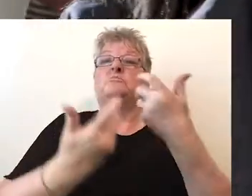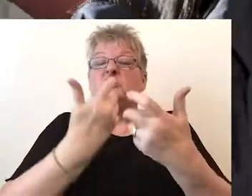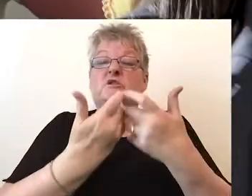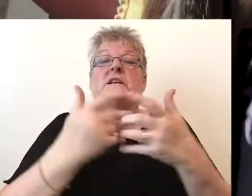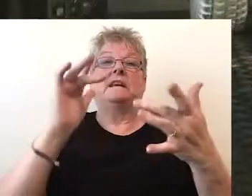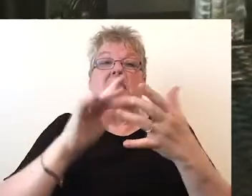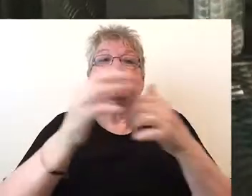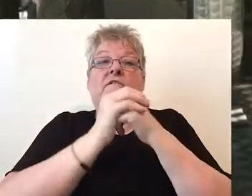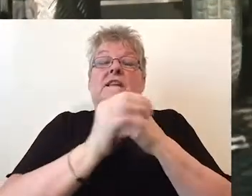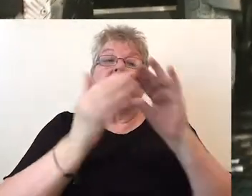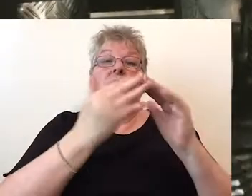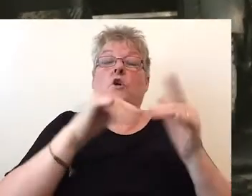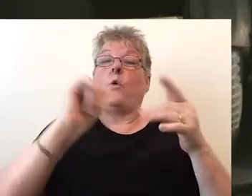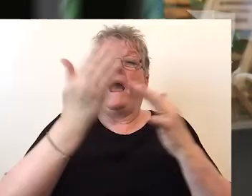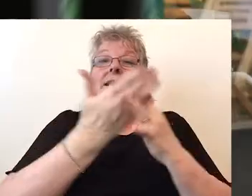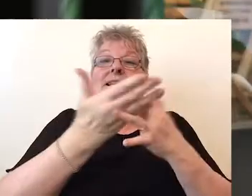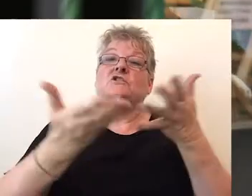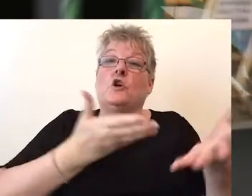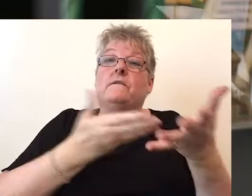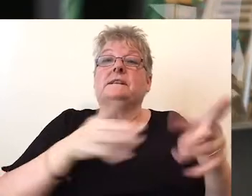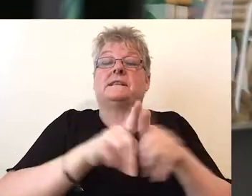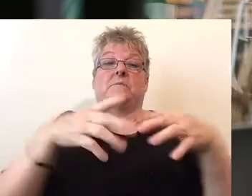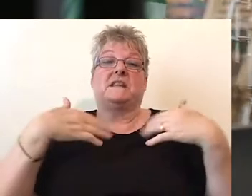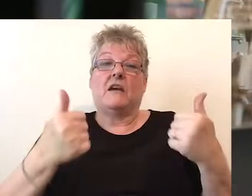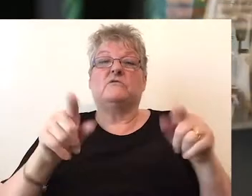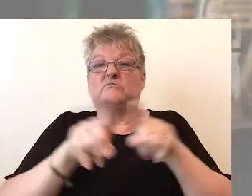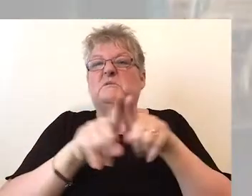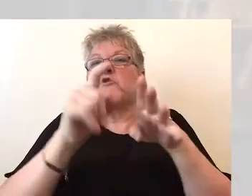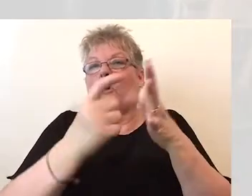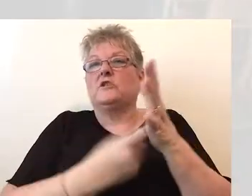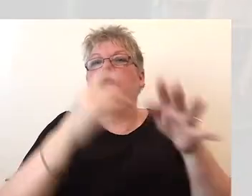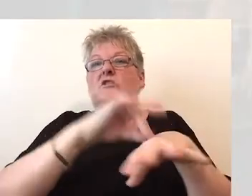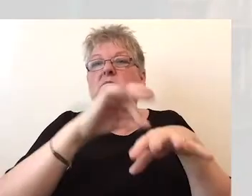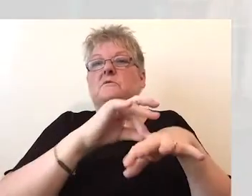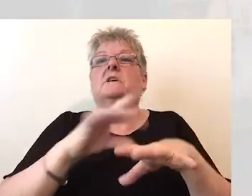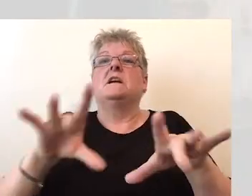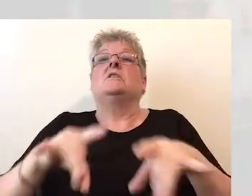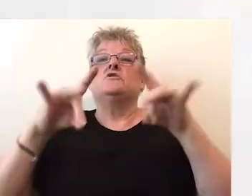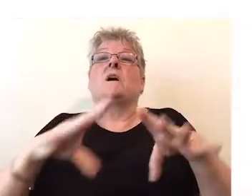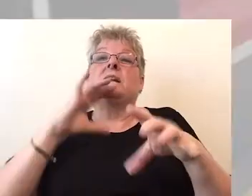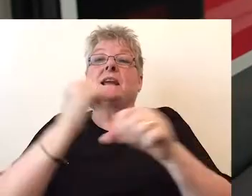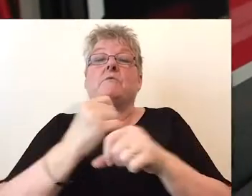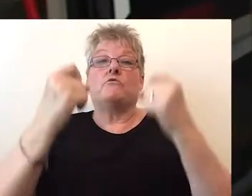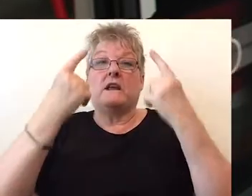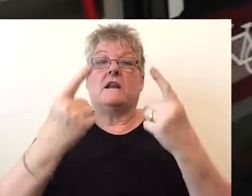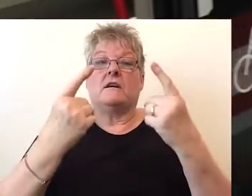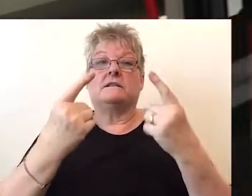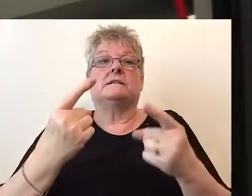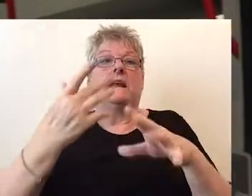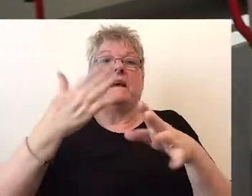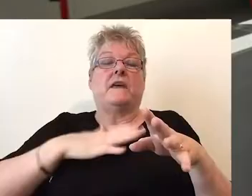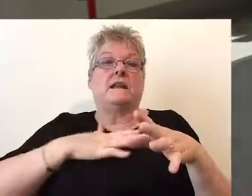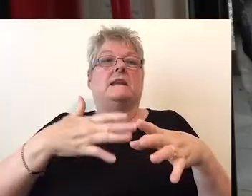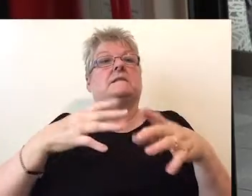to friends in the community or access services such as healthcare. The Australian Government recognises that accessible